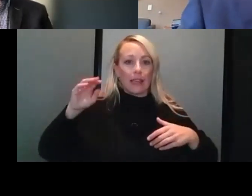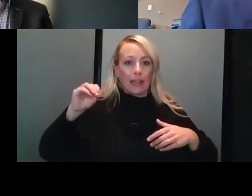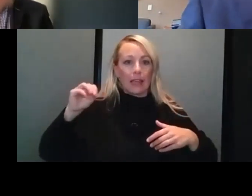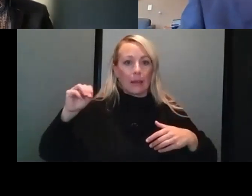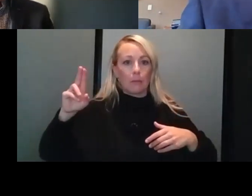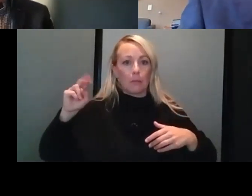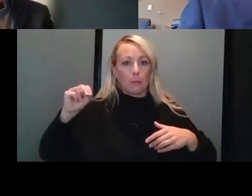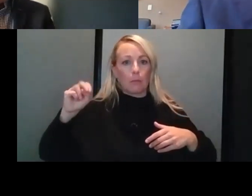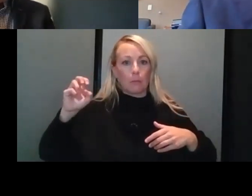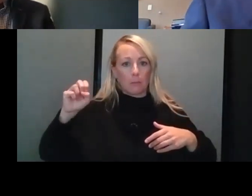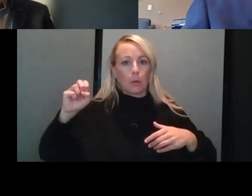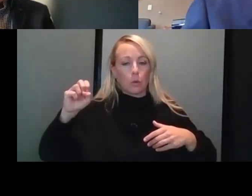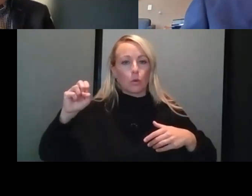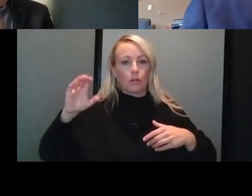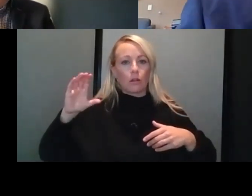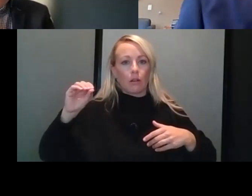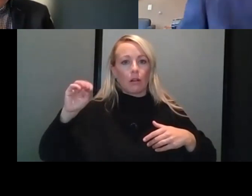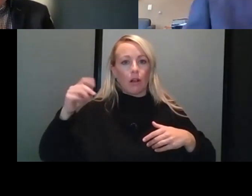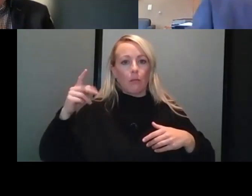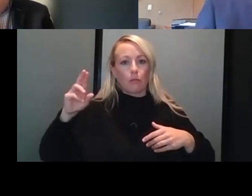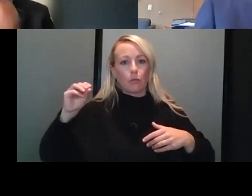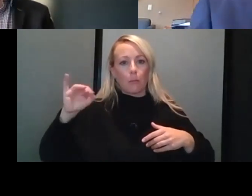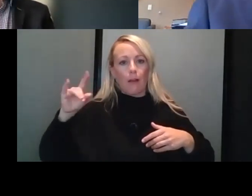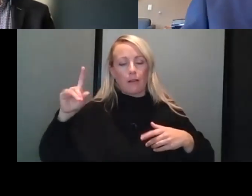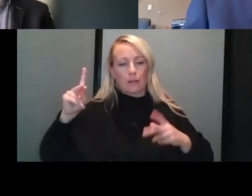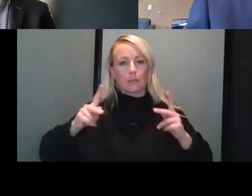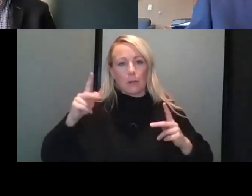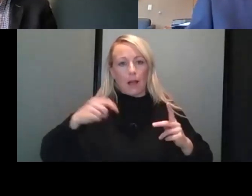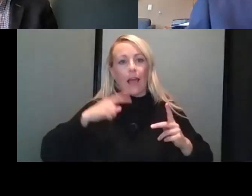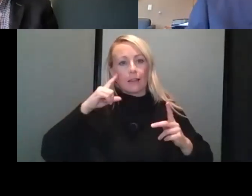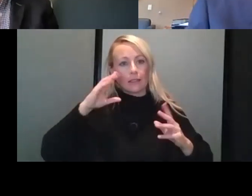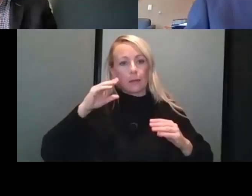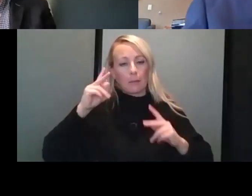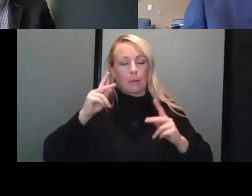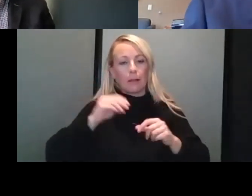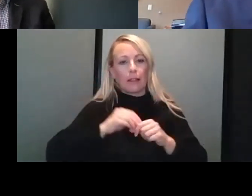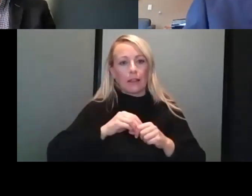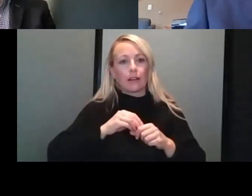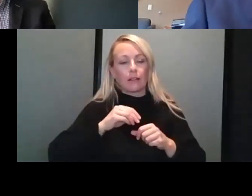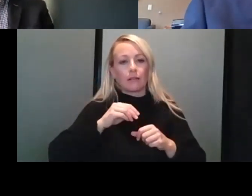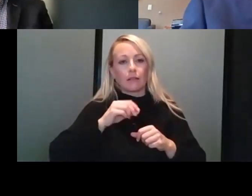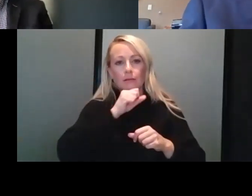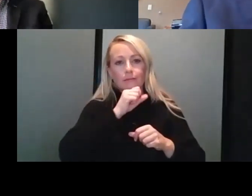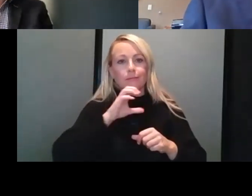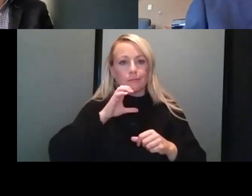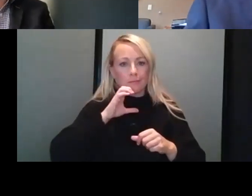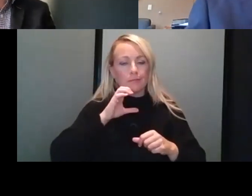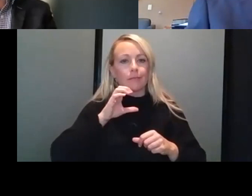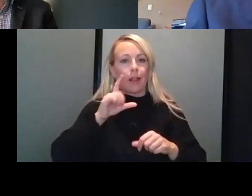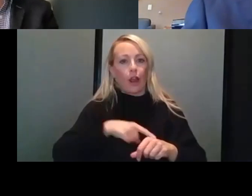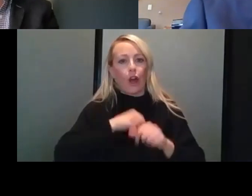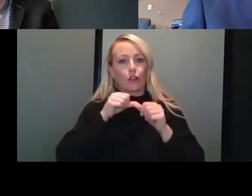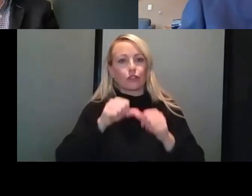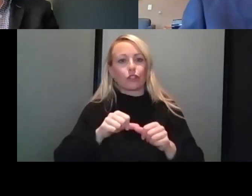is pretty good. I suspect those in long-term care facilities, primarily elderly and multiple comorbidities,